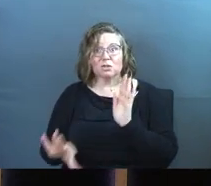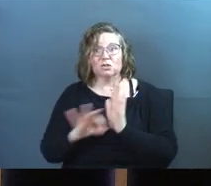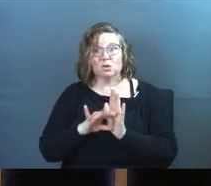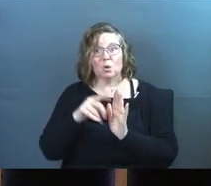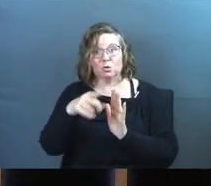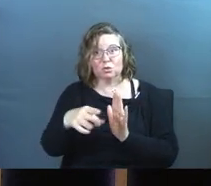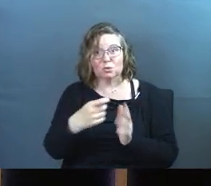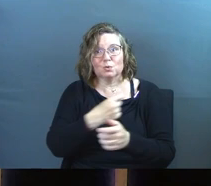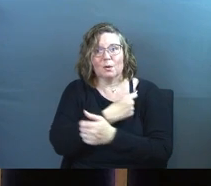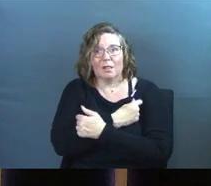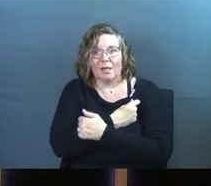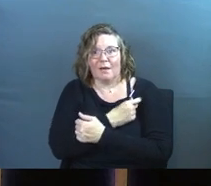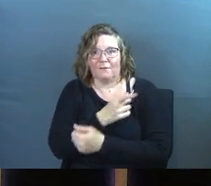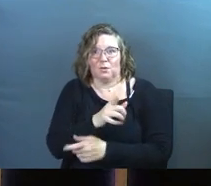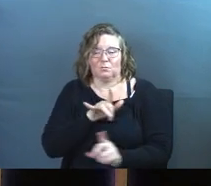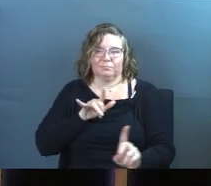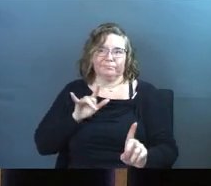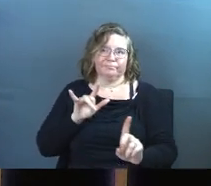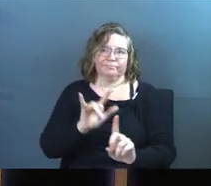you to love you.